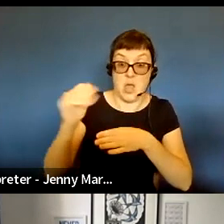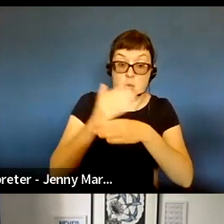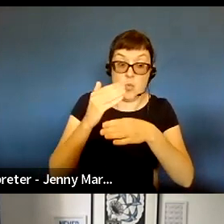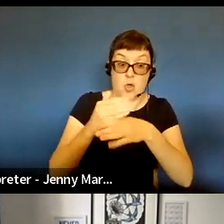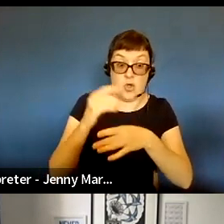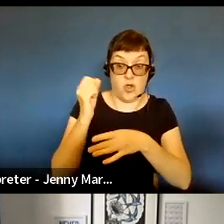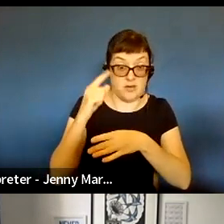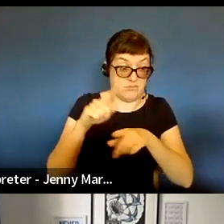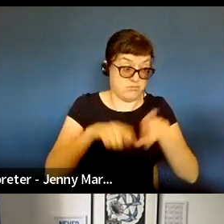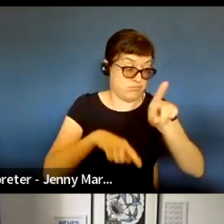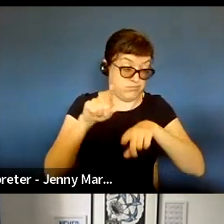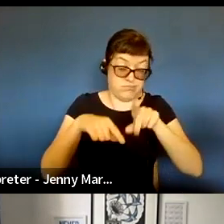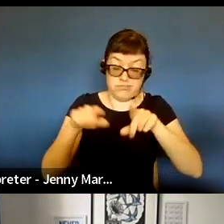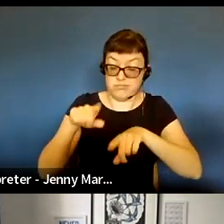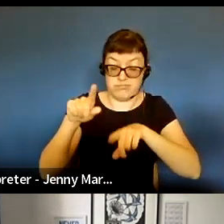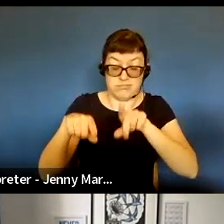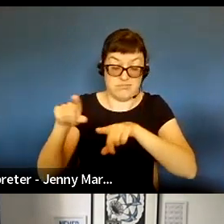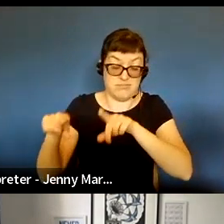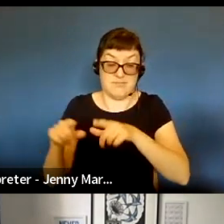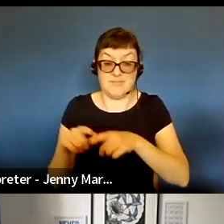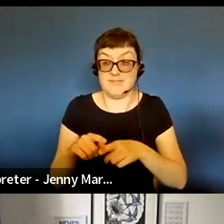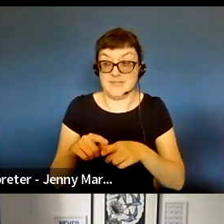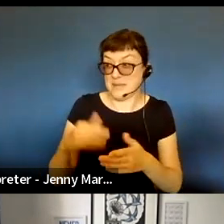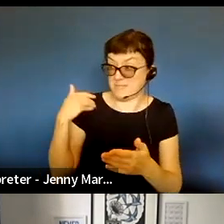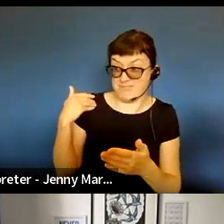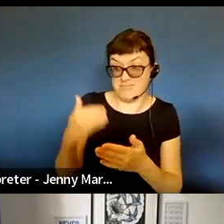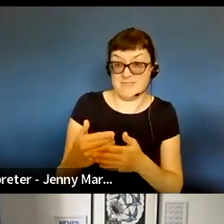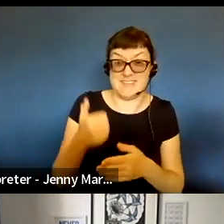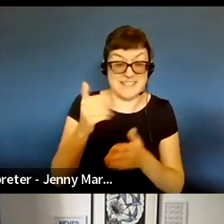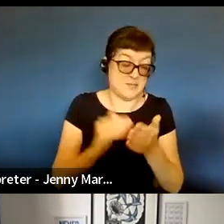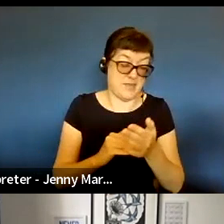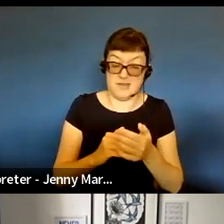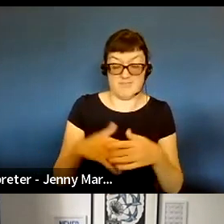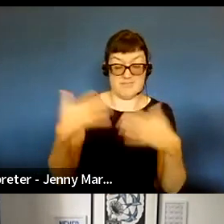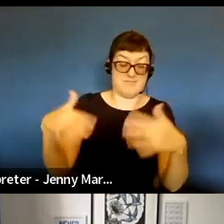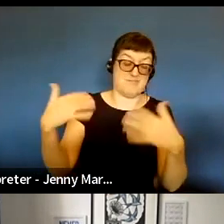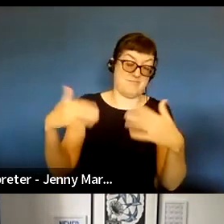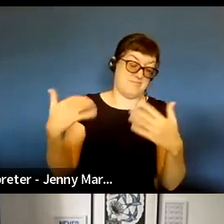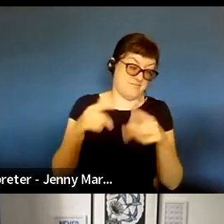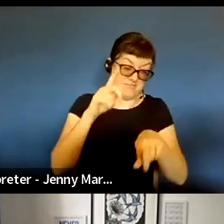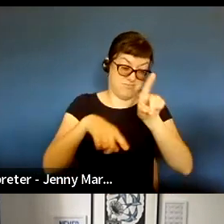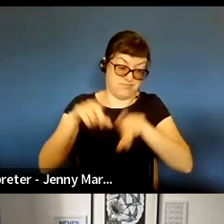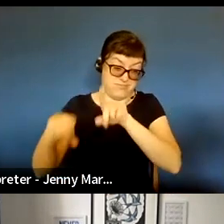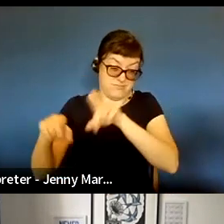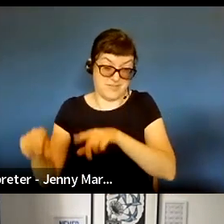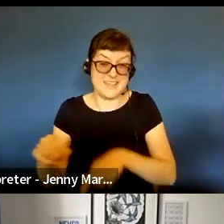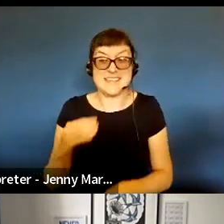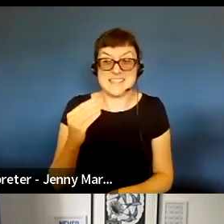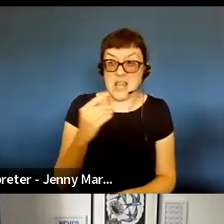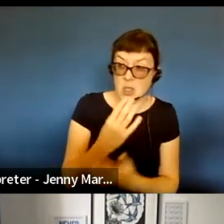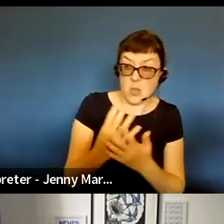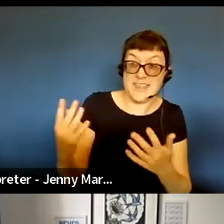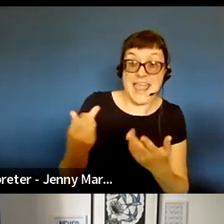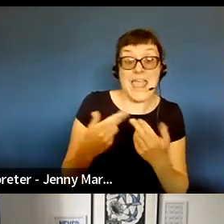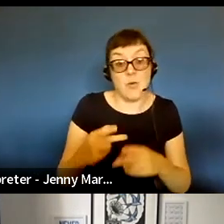we've seen coming back over the last six months or so has been really inspiring. It shows that if you take a risk with funding,